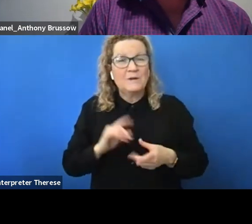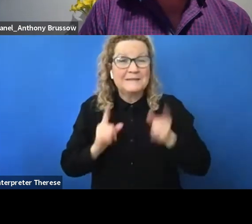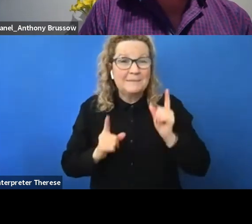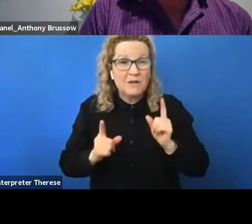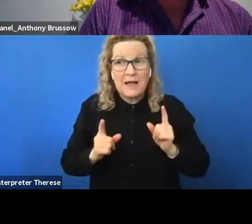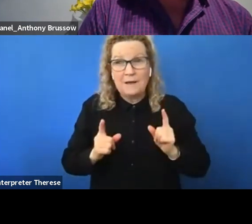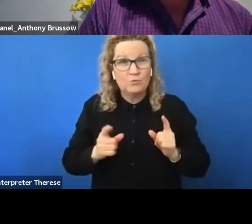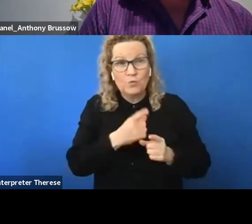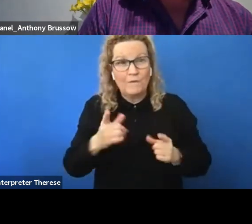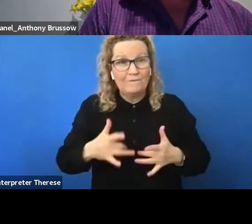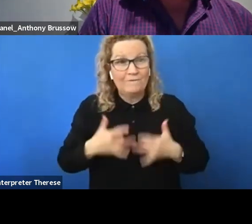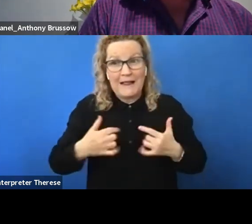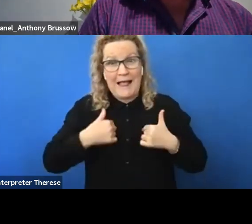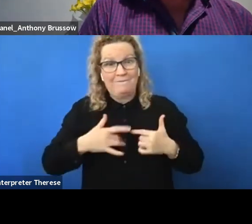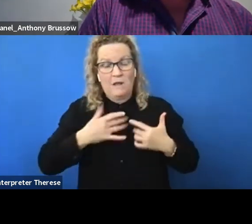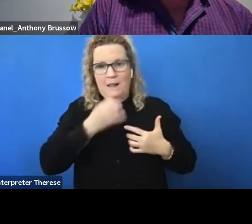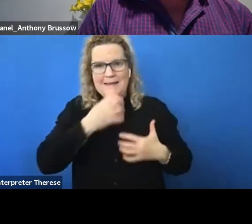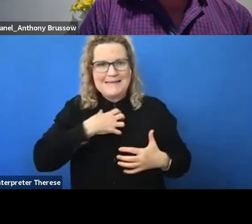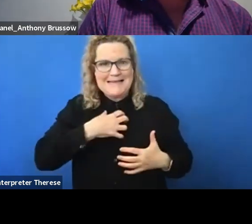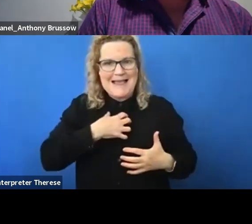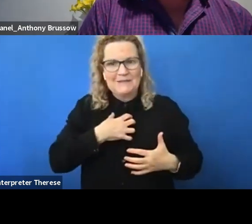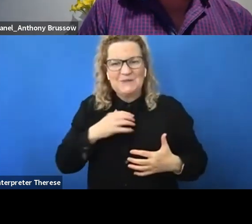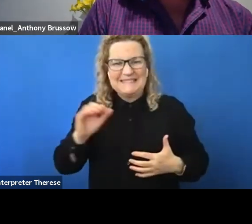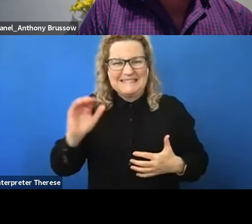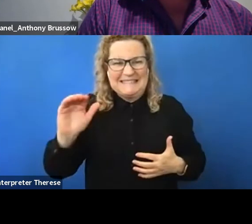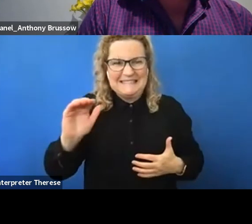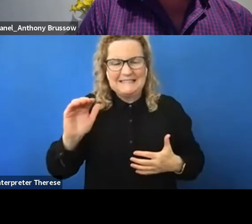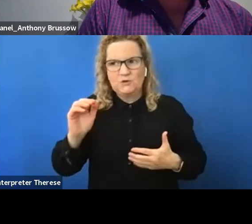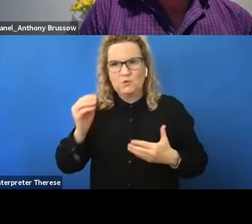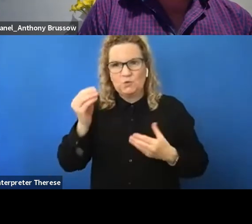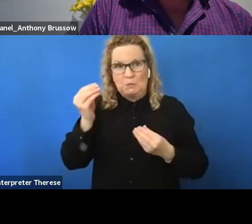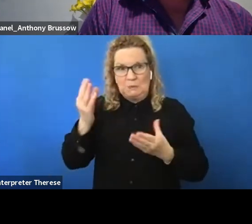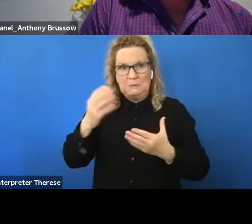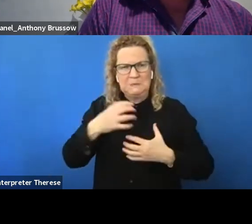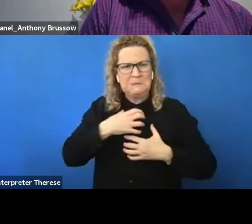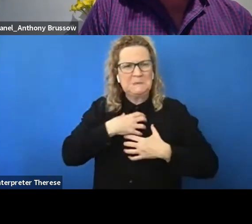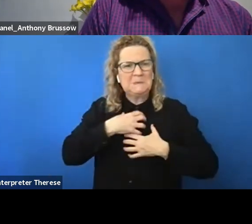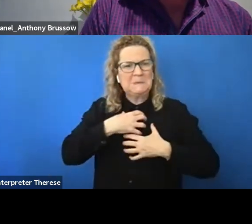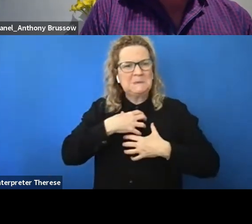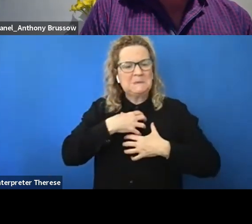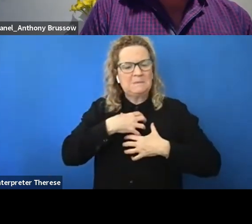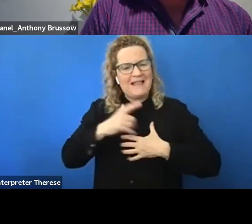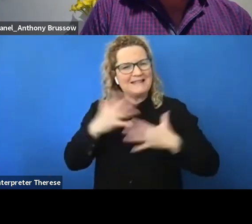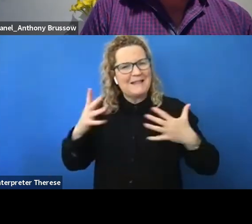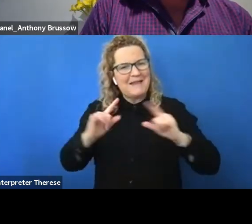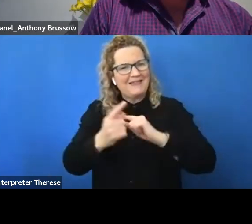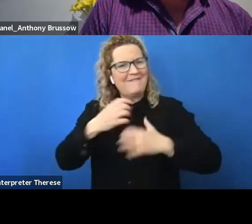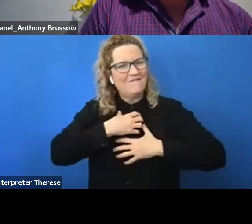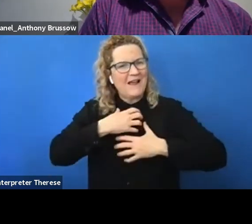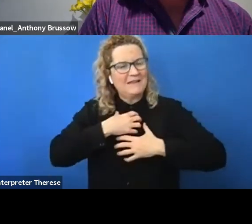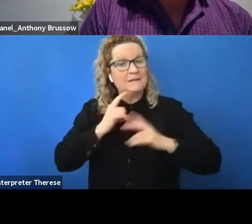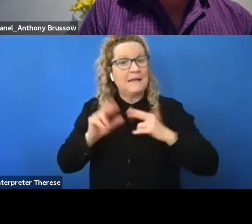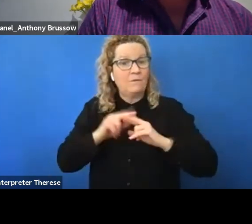We're too afraid to speak up. And that's the biggest thing. If we talk about stuff